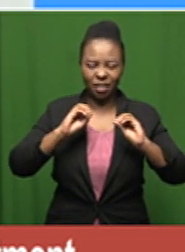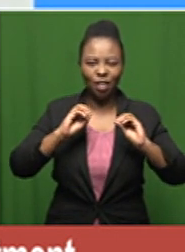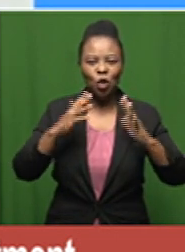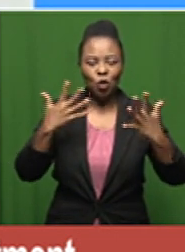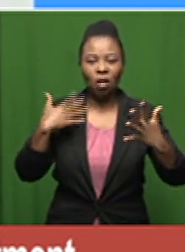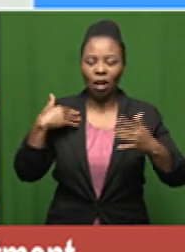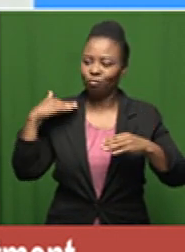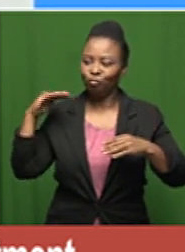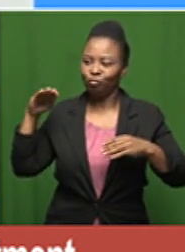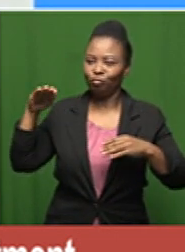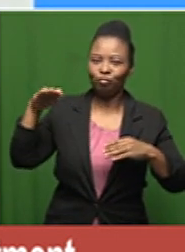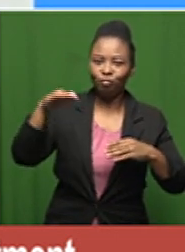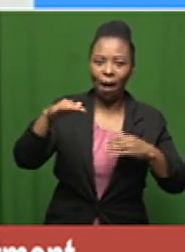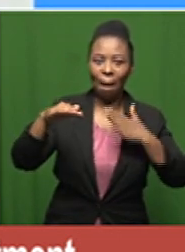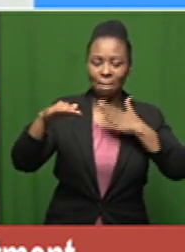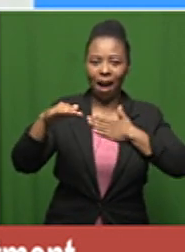roll up and it's your turn